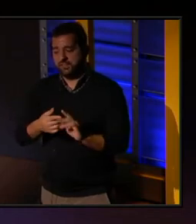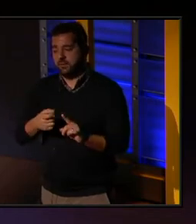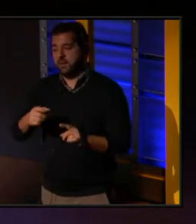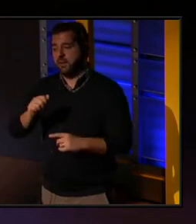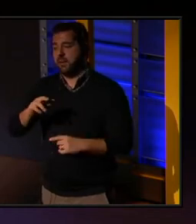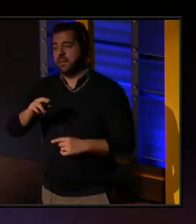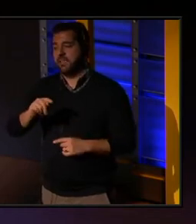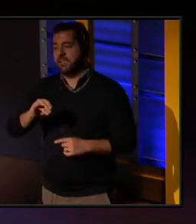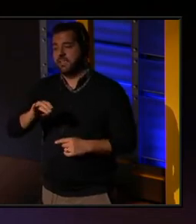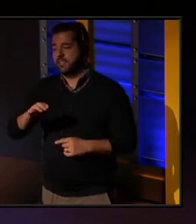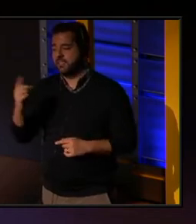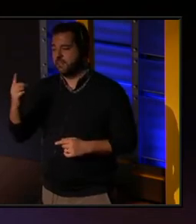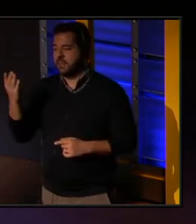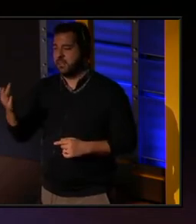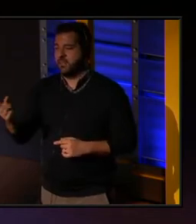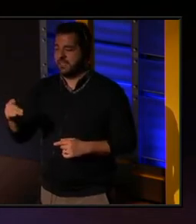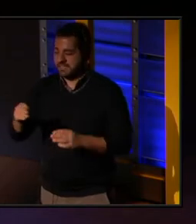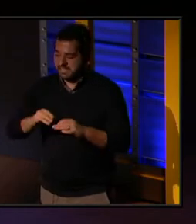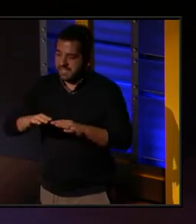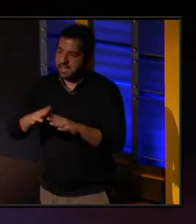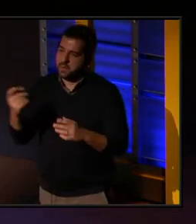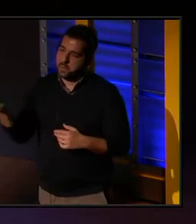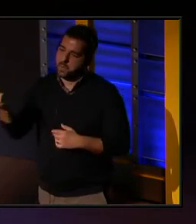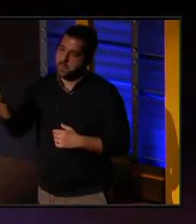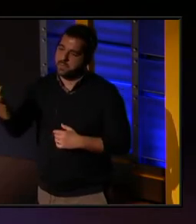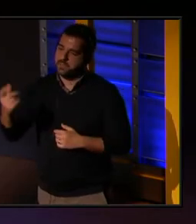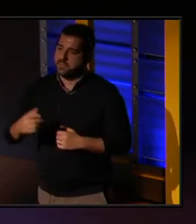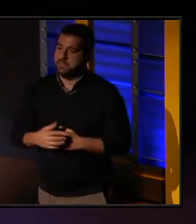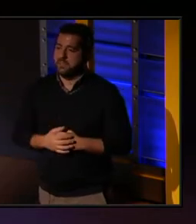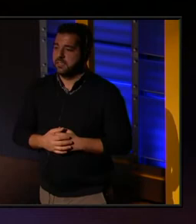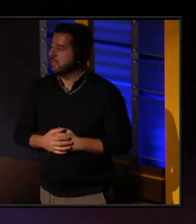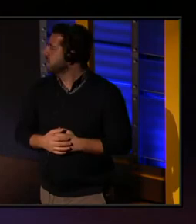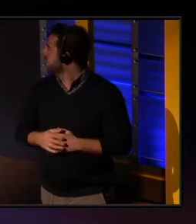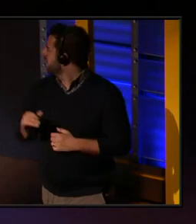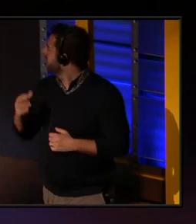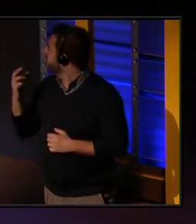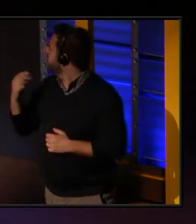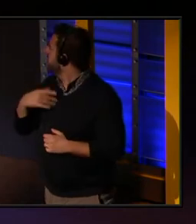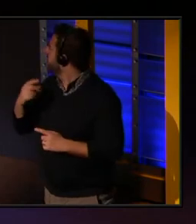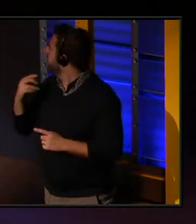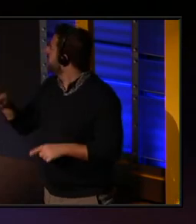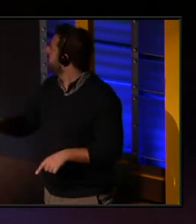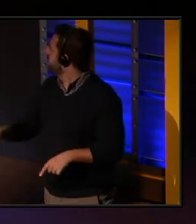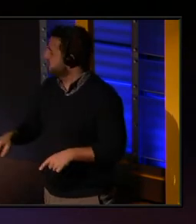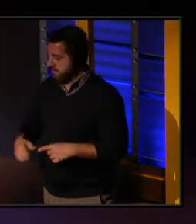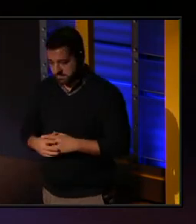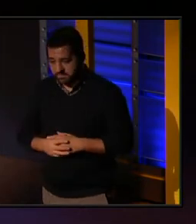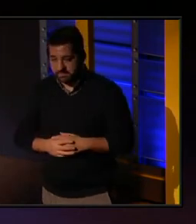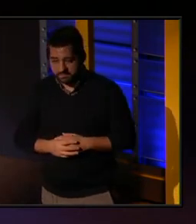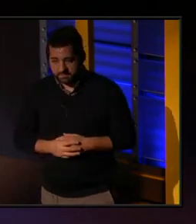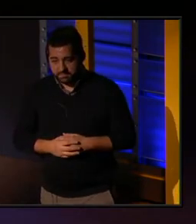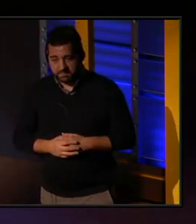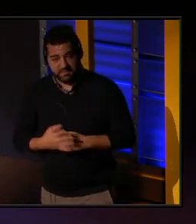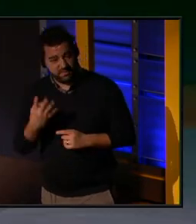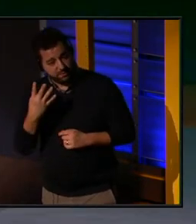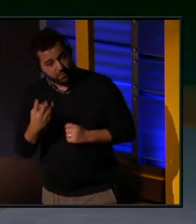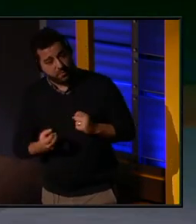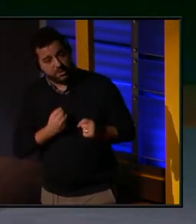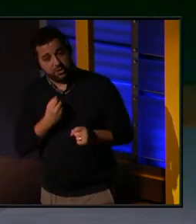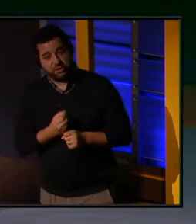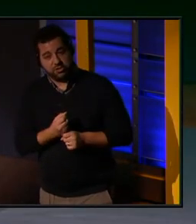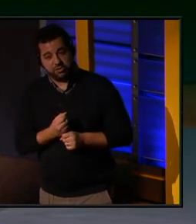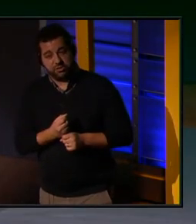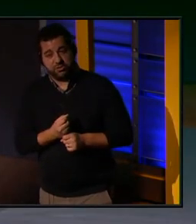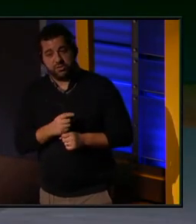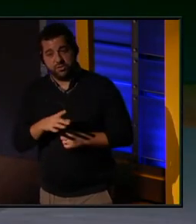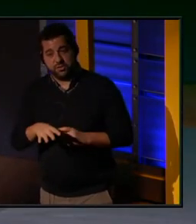there's something, right? It's something that this land holds, and so that's why I went. Four years, you